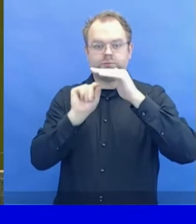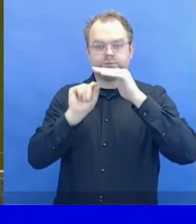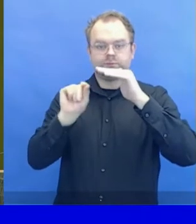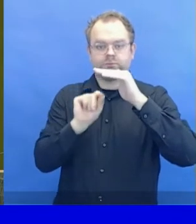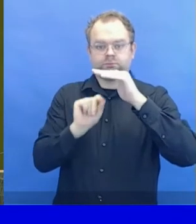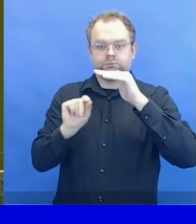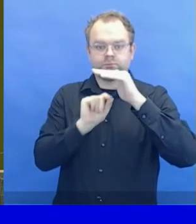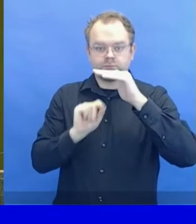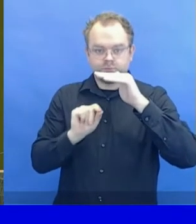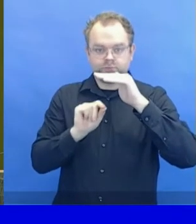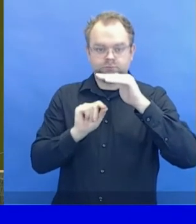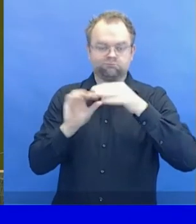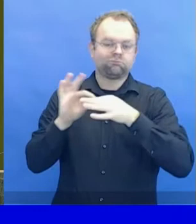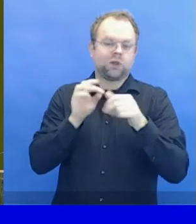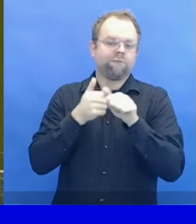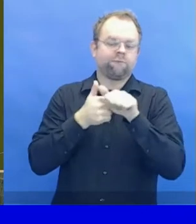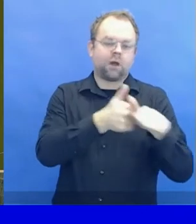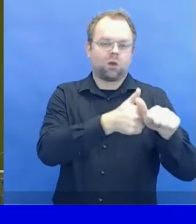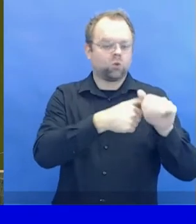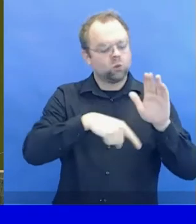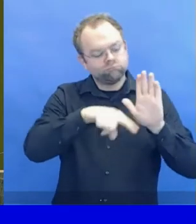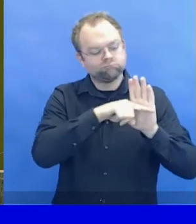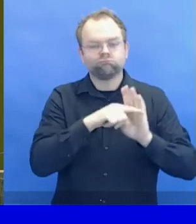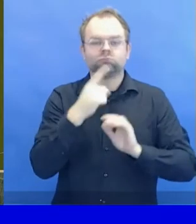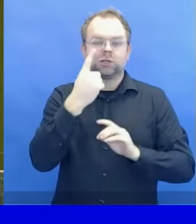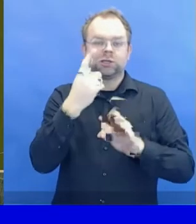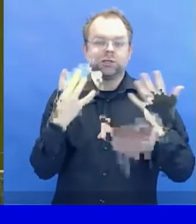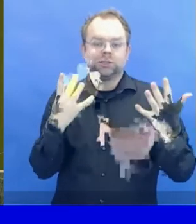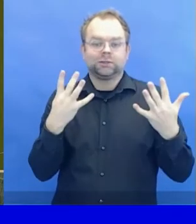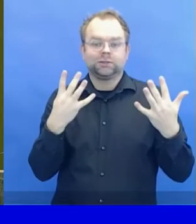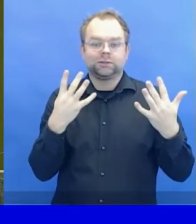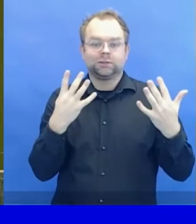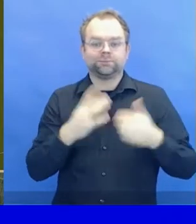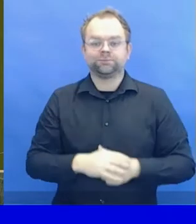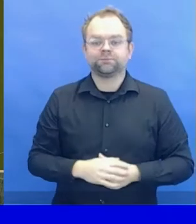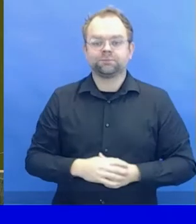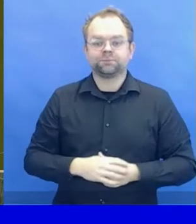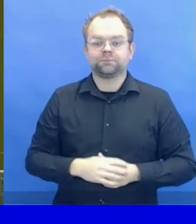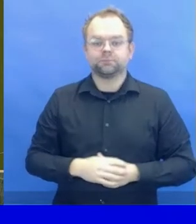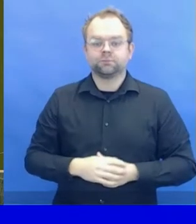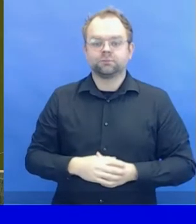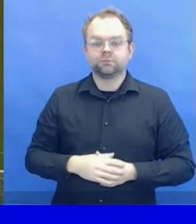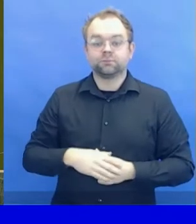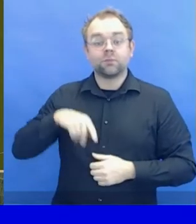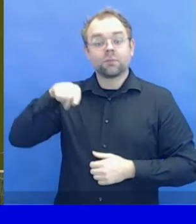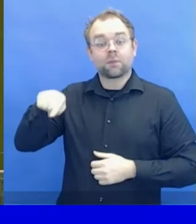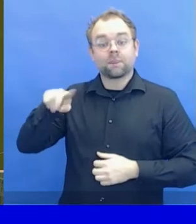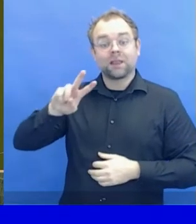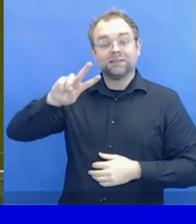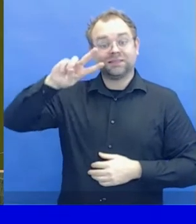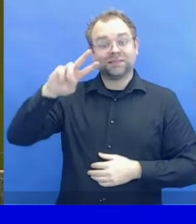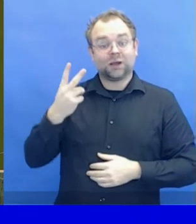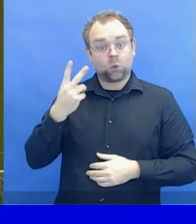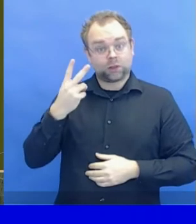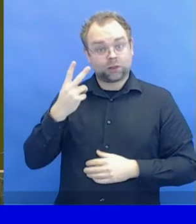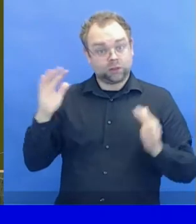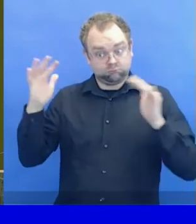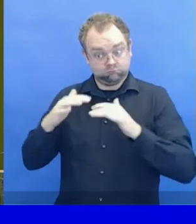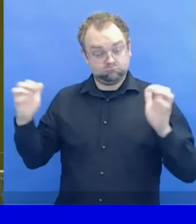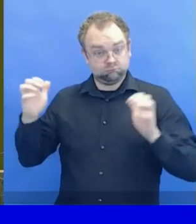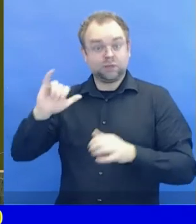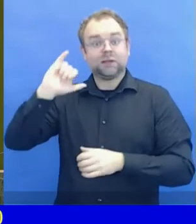with target arrival time starting at 3 p.m. Before we begin the voting process,